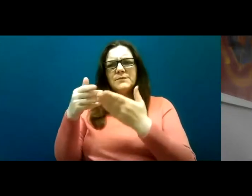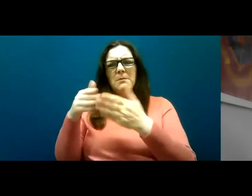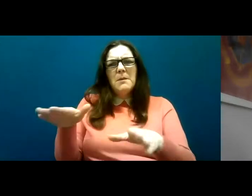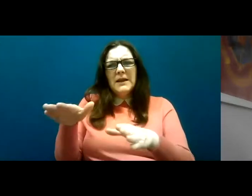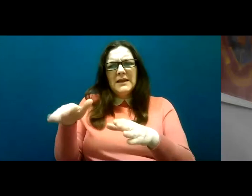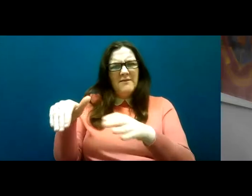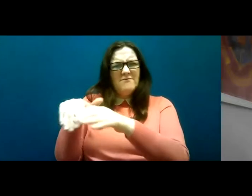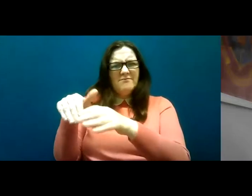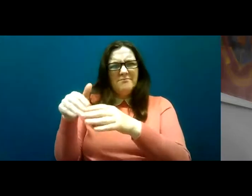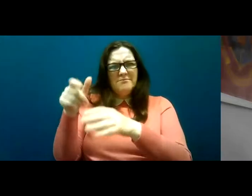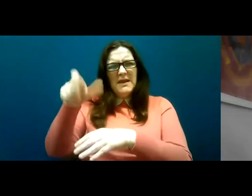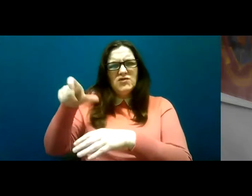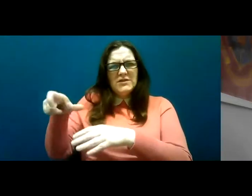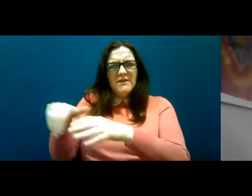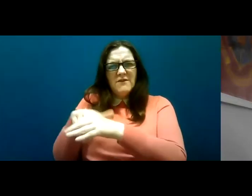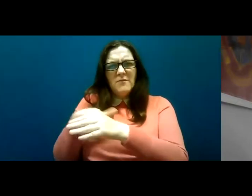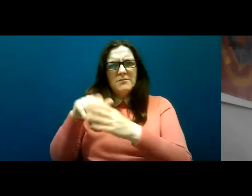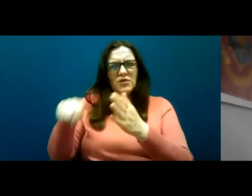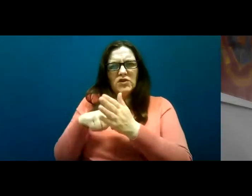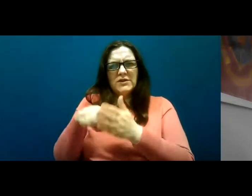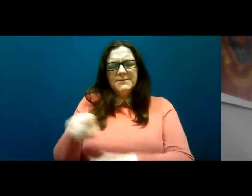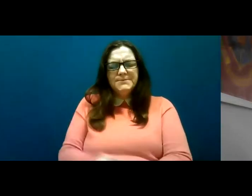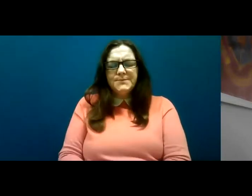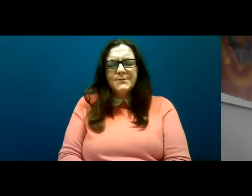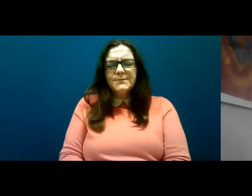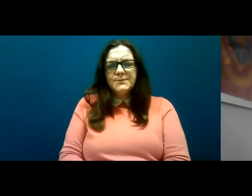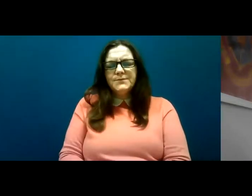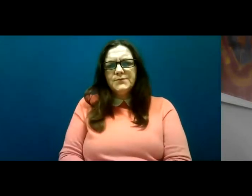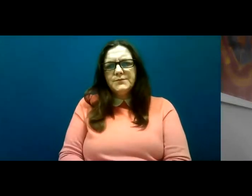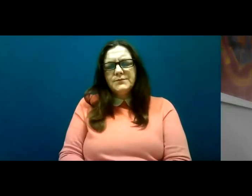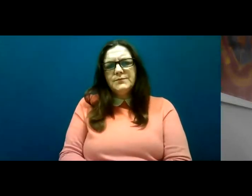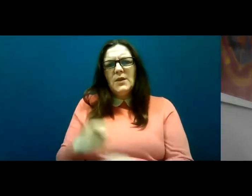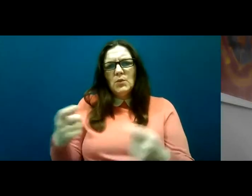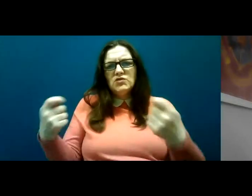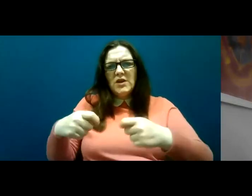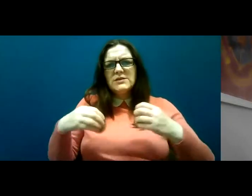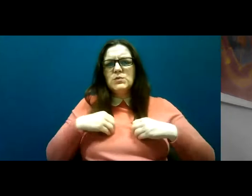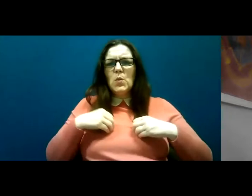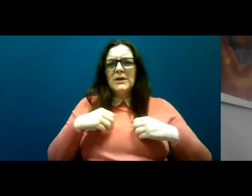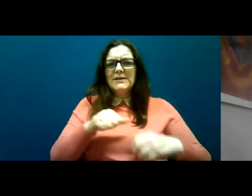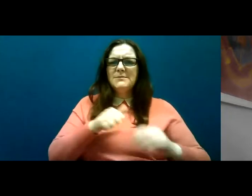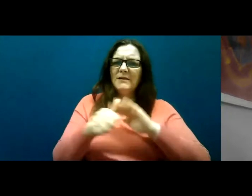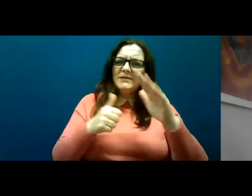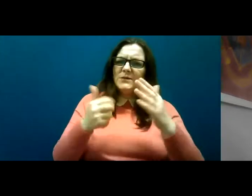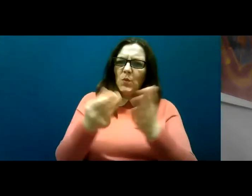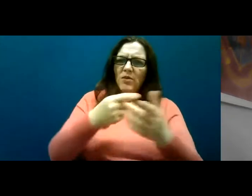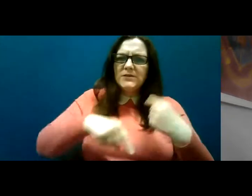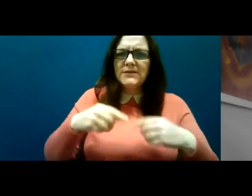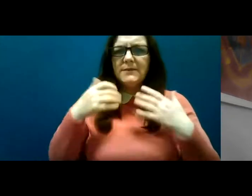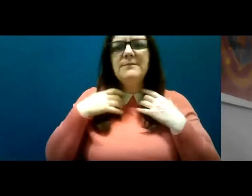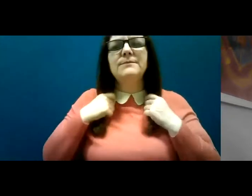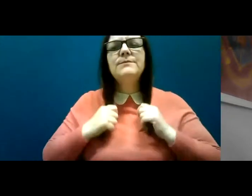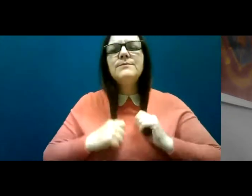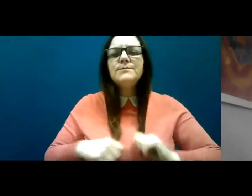involvement project he shares his lived experiences with us so